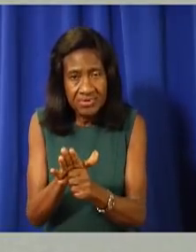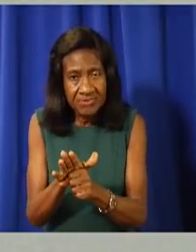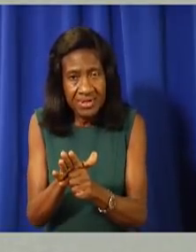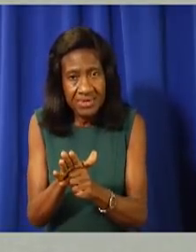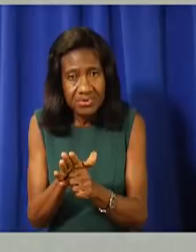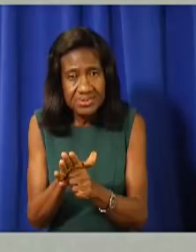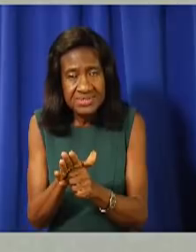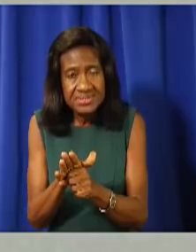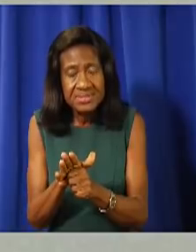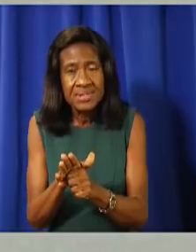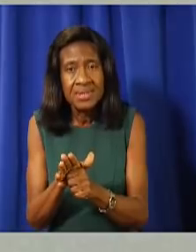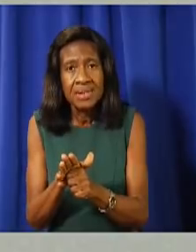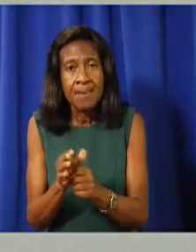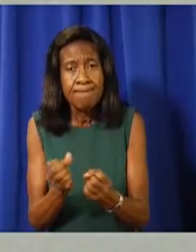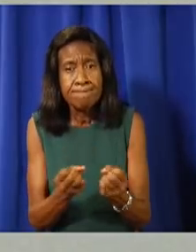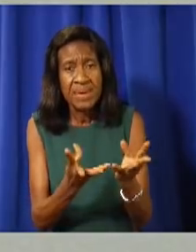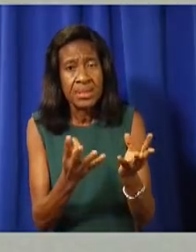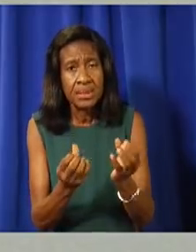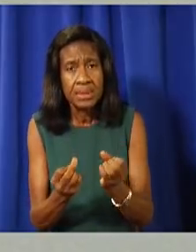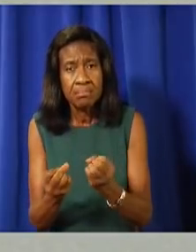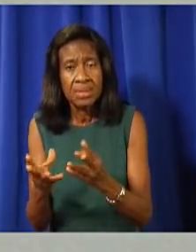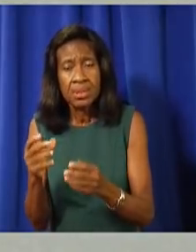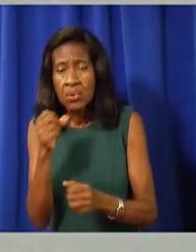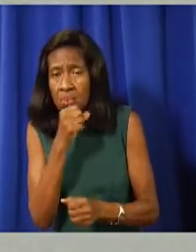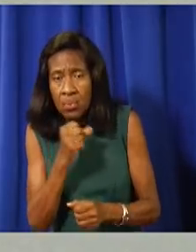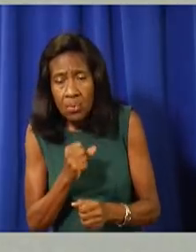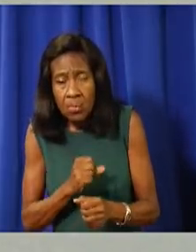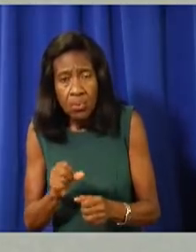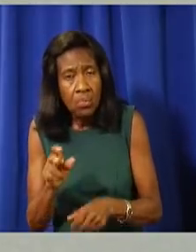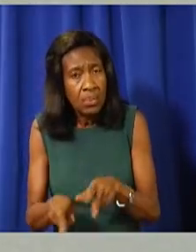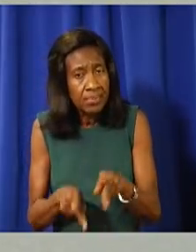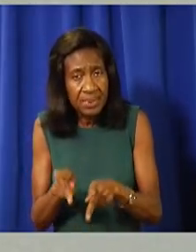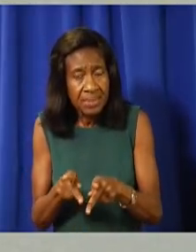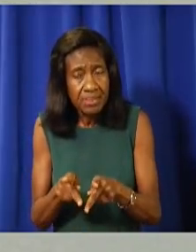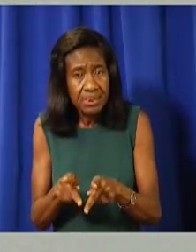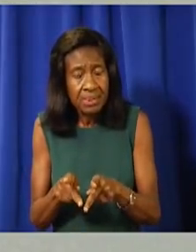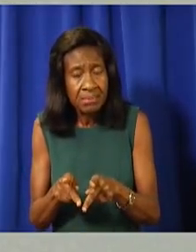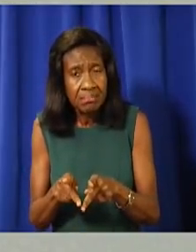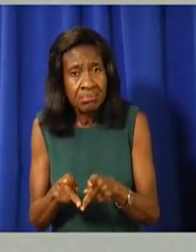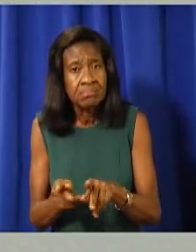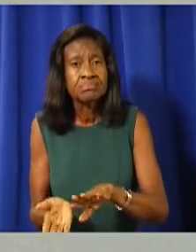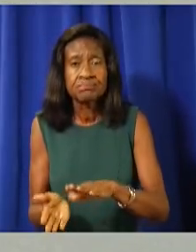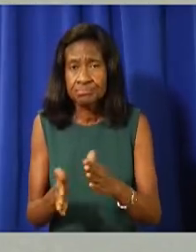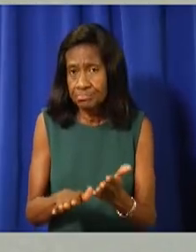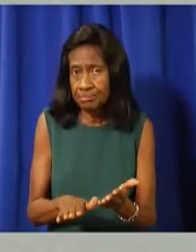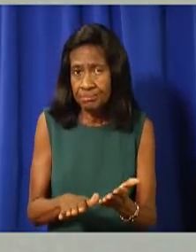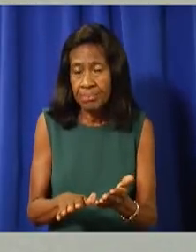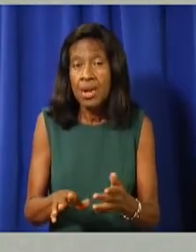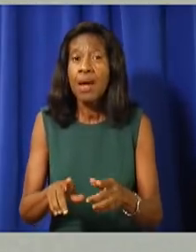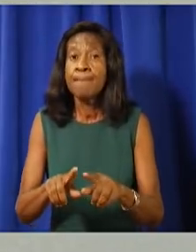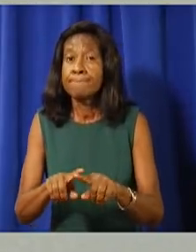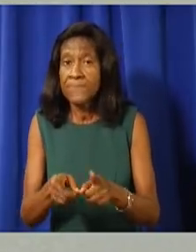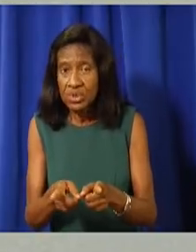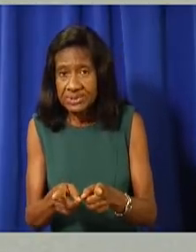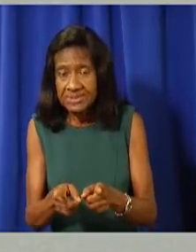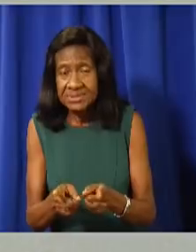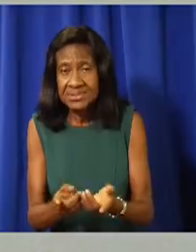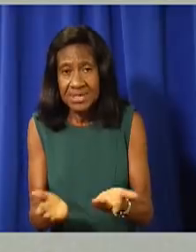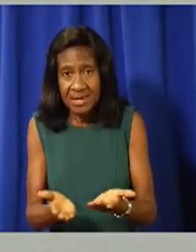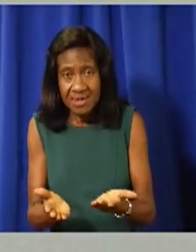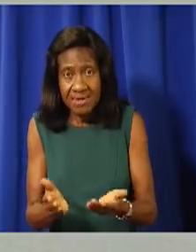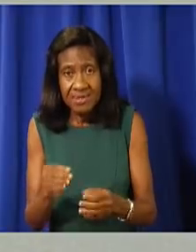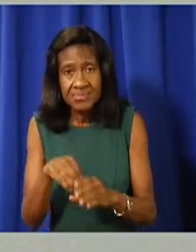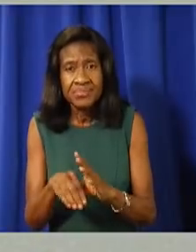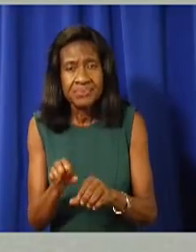people across the globe. That our collective hearts surged with pride when our seniors set the